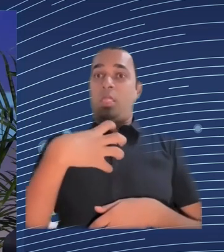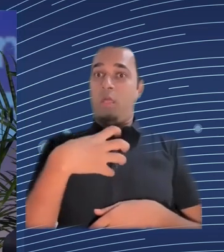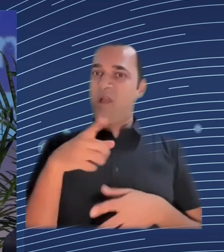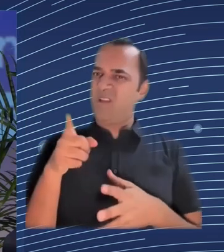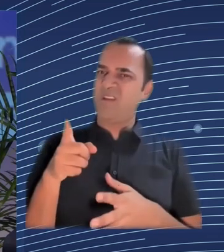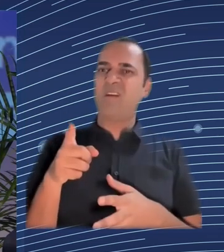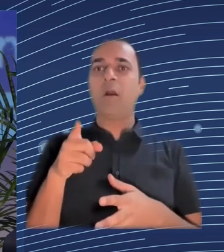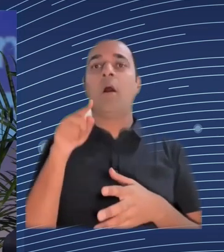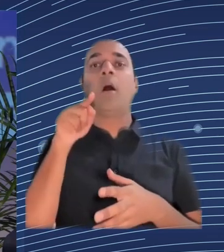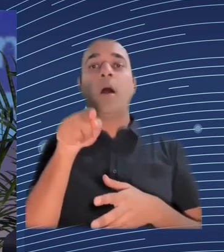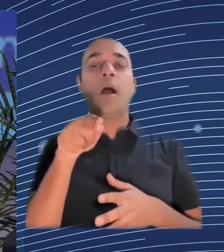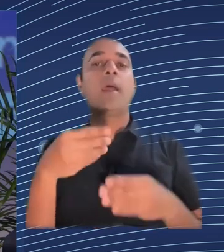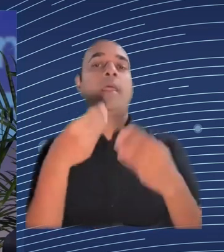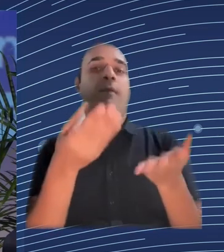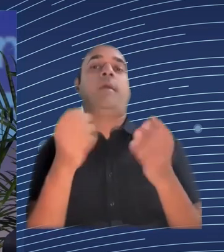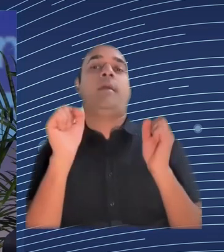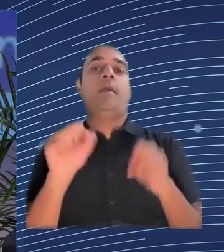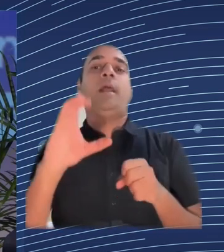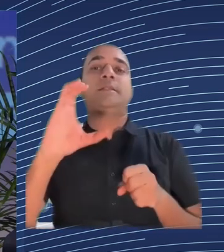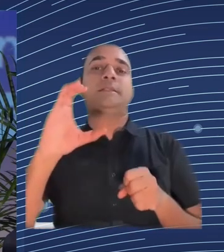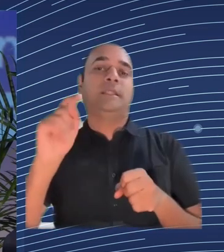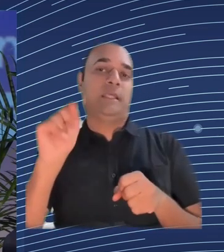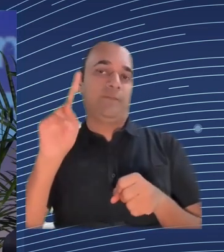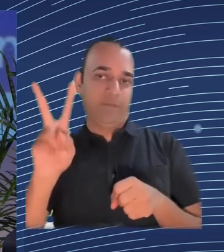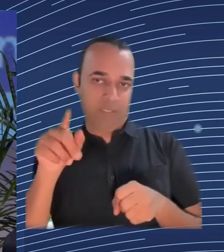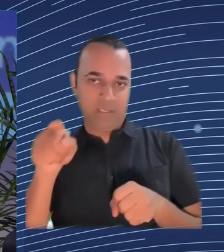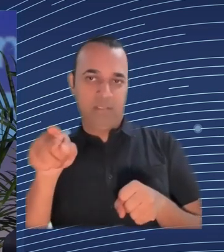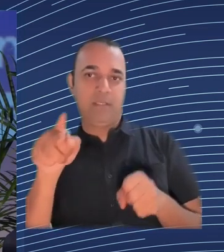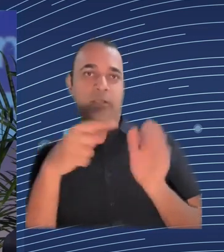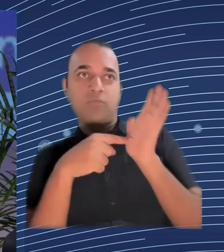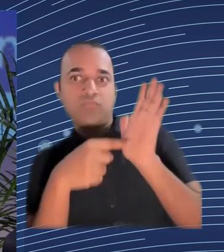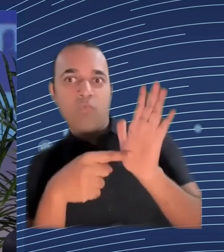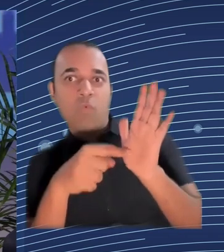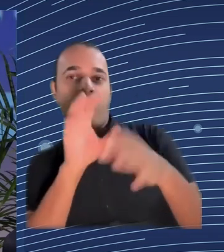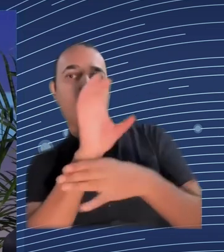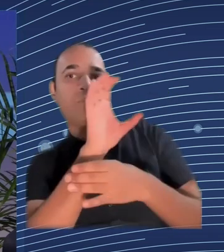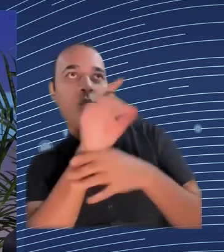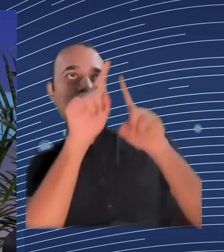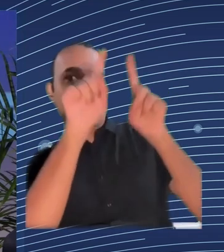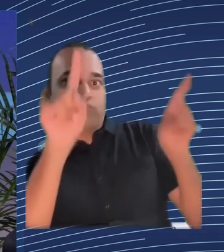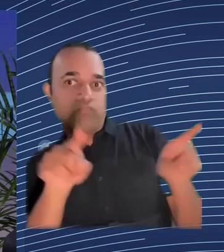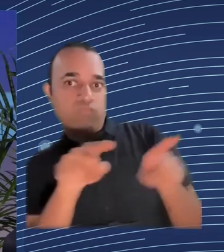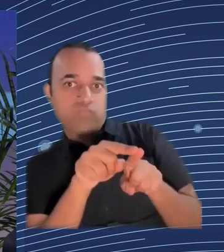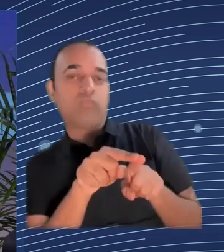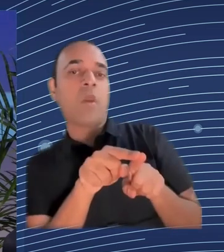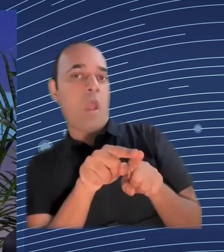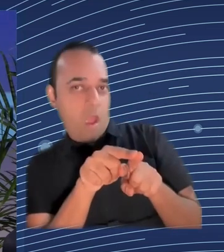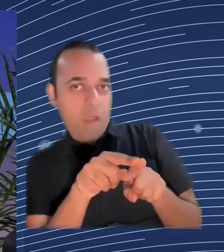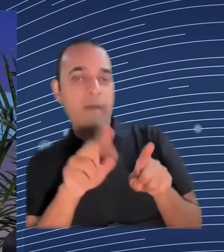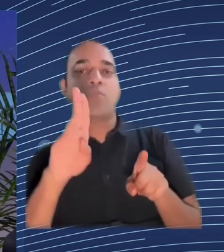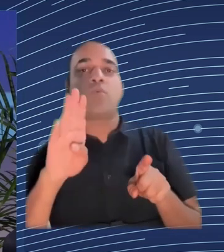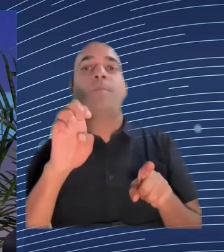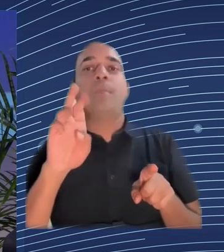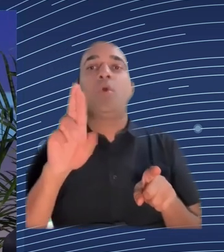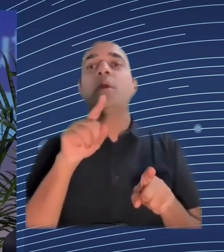and the only lawful basis for you to really do that would be legitimate interest but even that you can't do a proper balancing test on